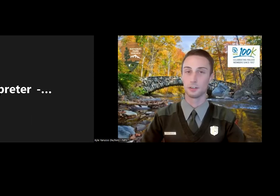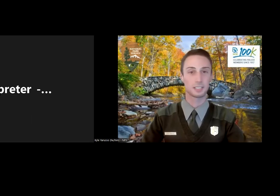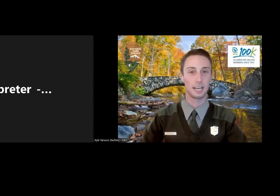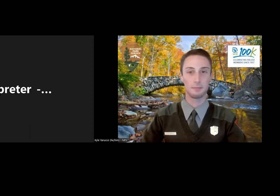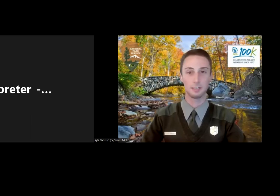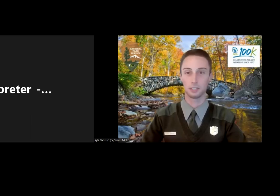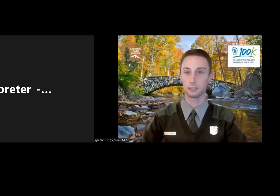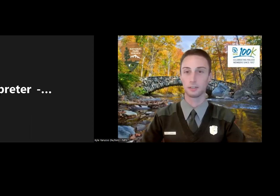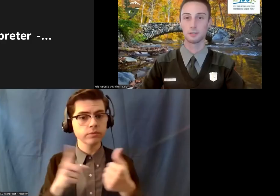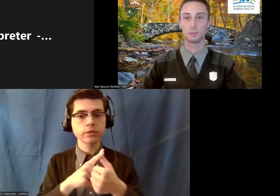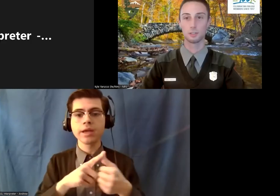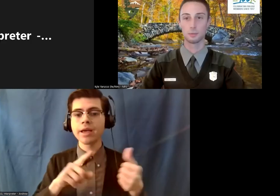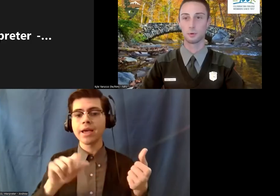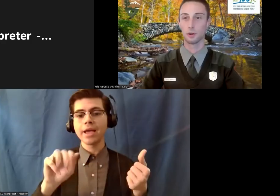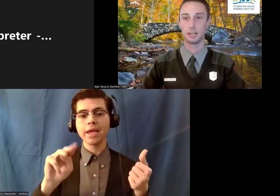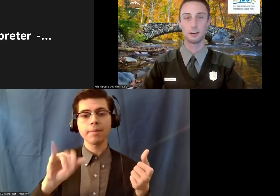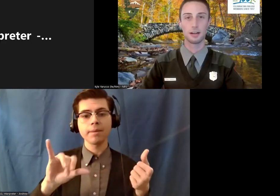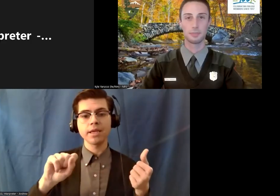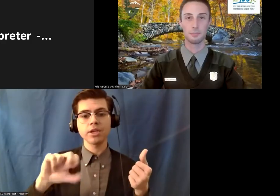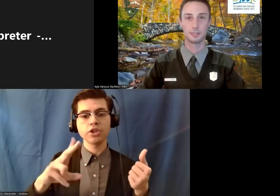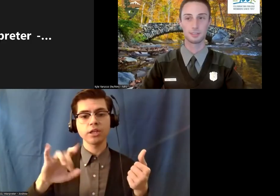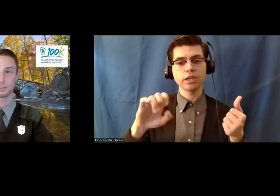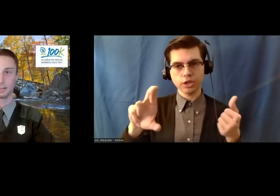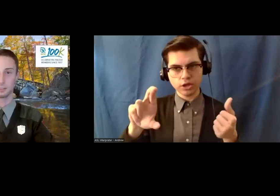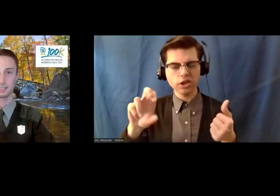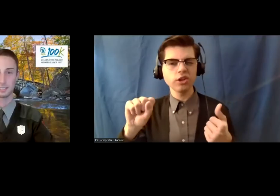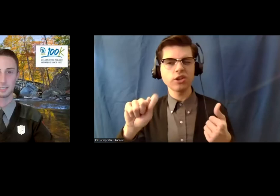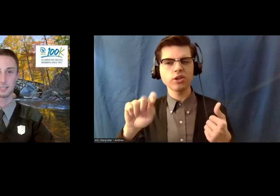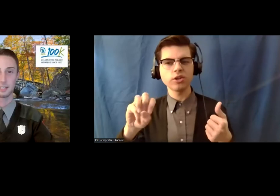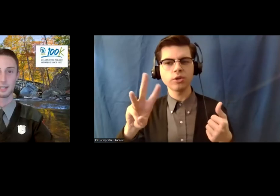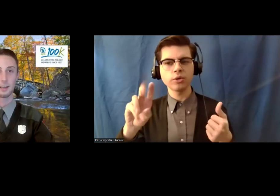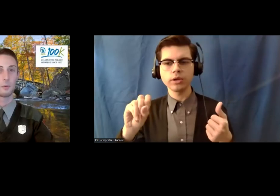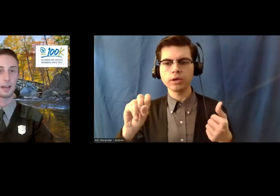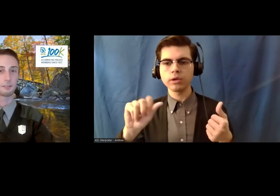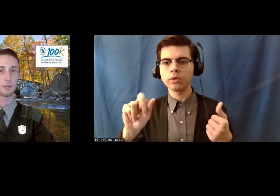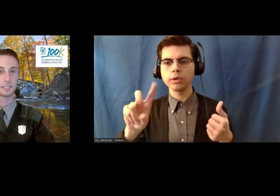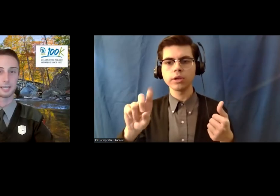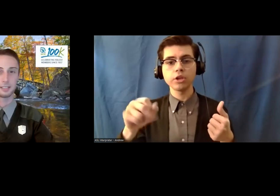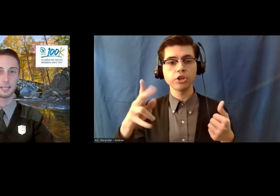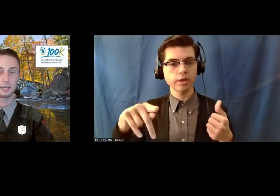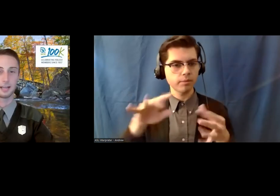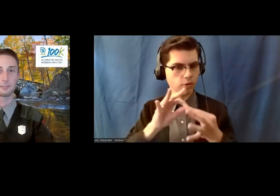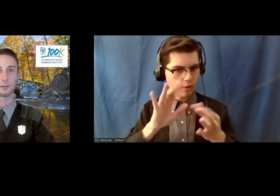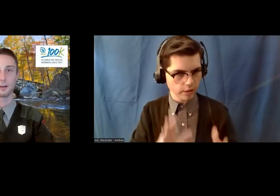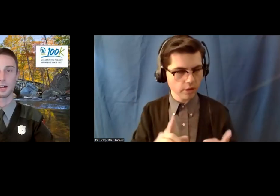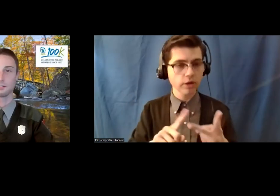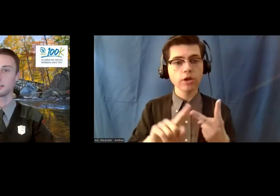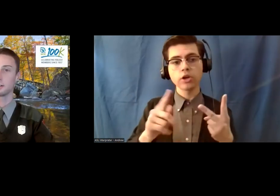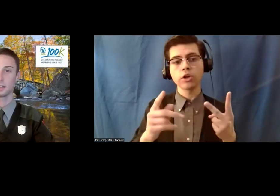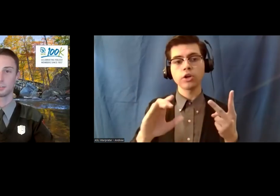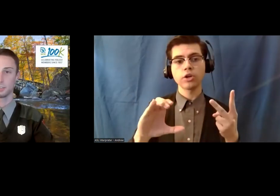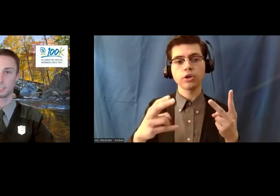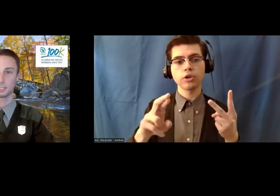first, Amy Schiller, the Stewardship Coordinator at the Minnesota Land Trust. We have Chris Setley, an F-35